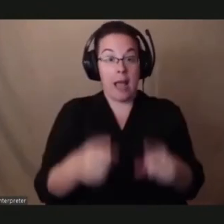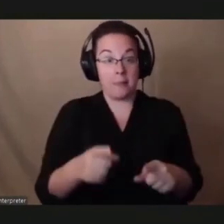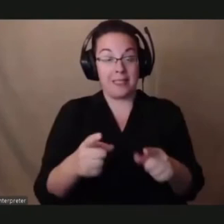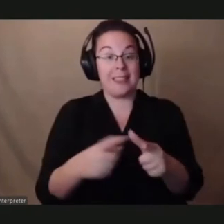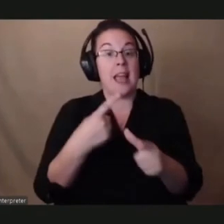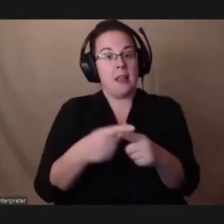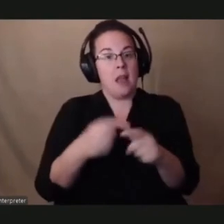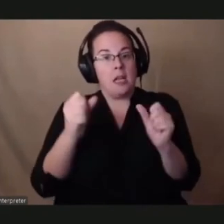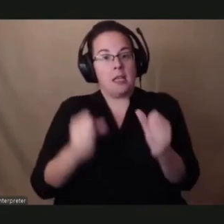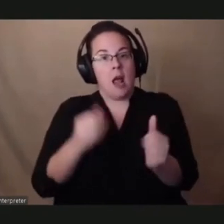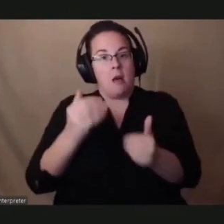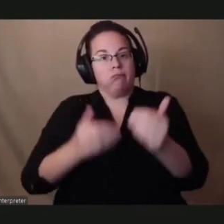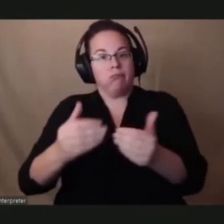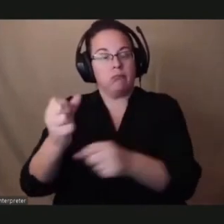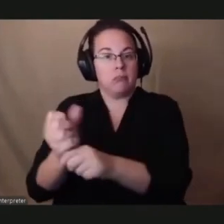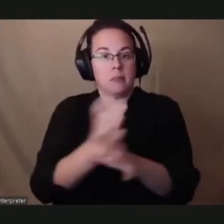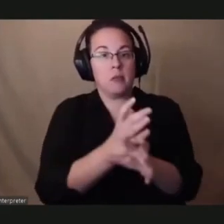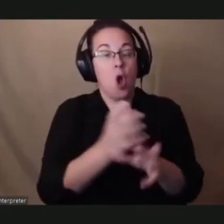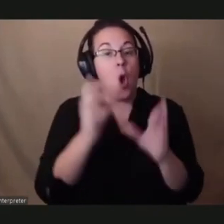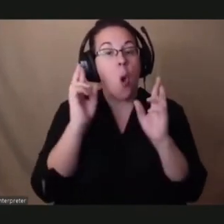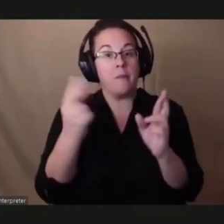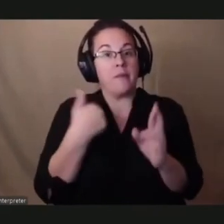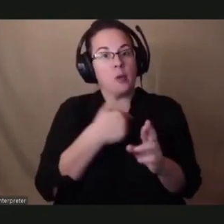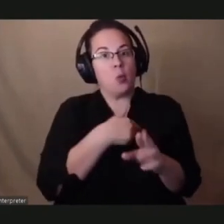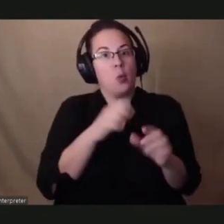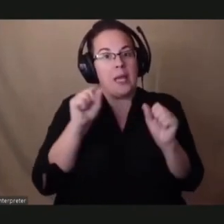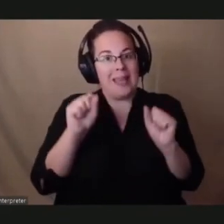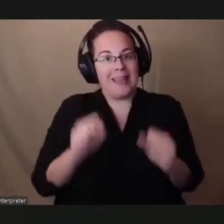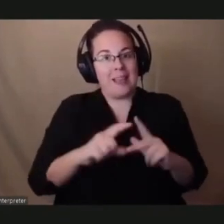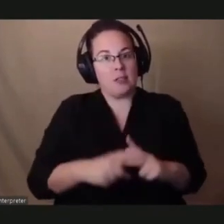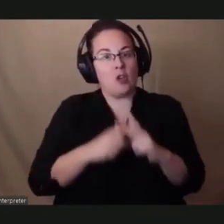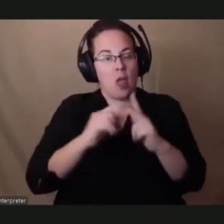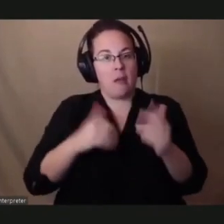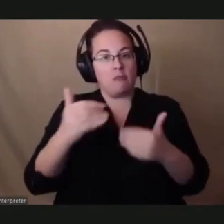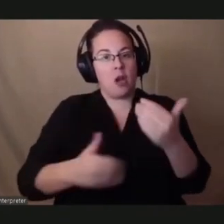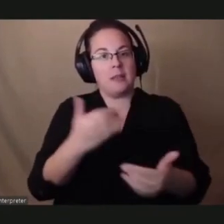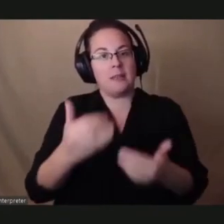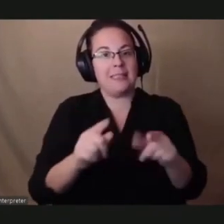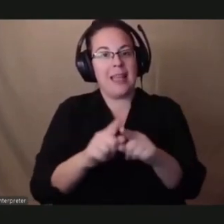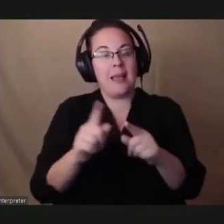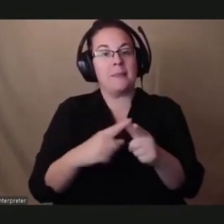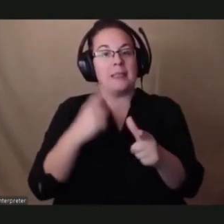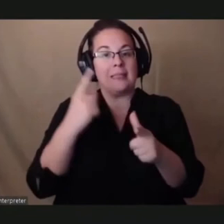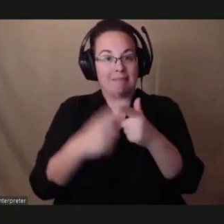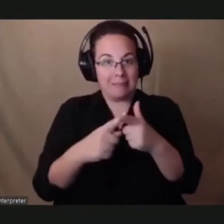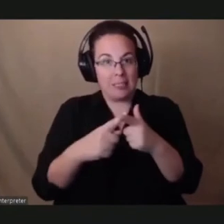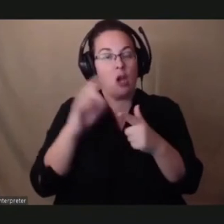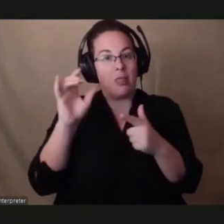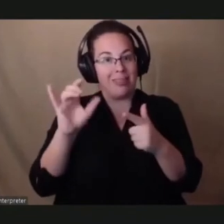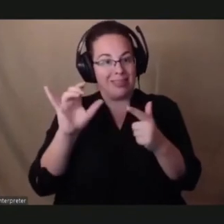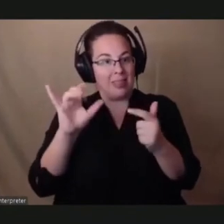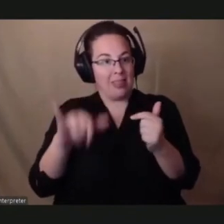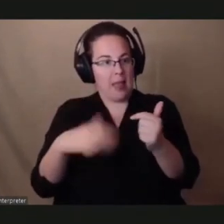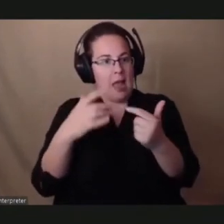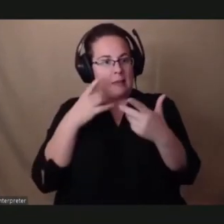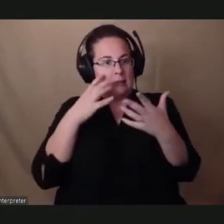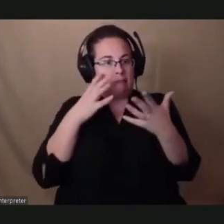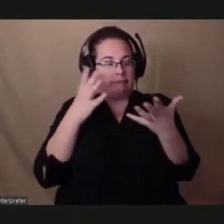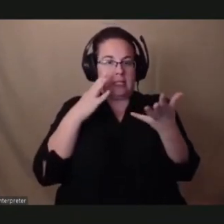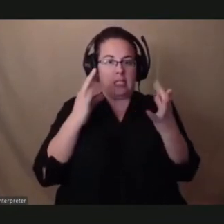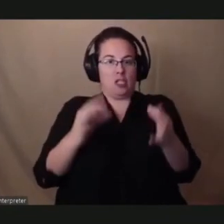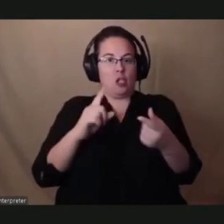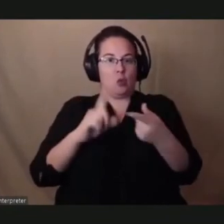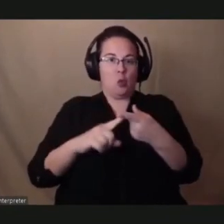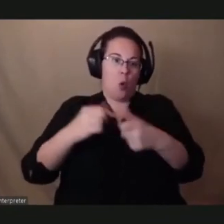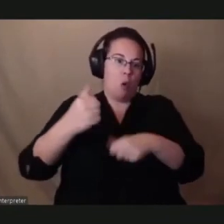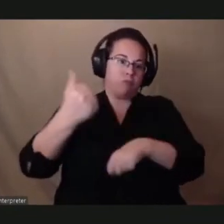Ideally, we would use the same triggers and should continue until the FCC shuts down EIRS. Changing the current culture from every network for